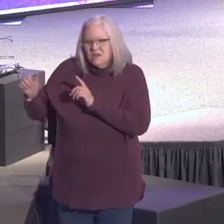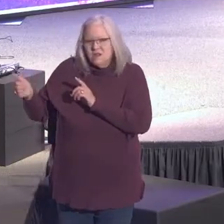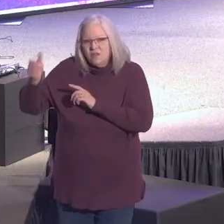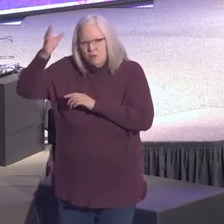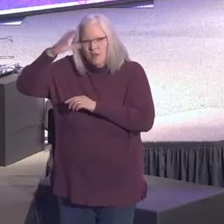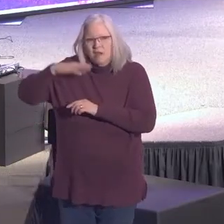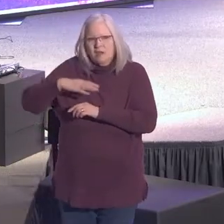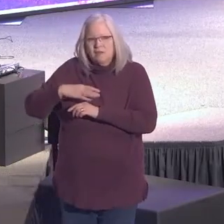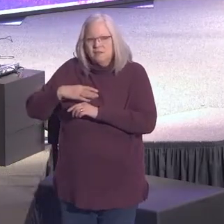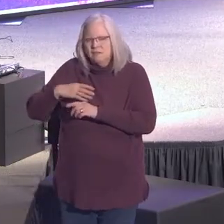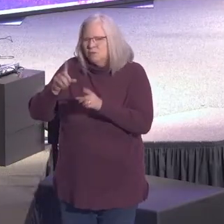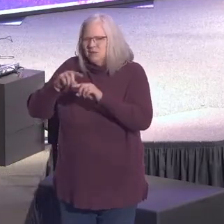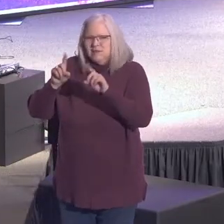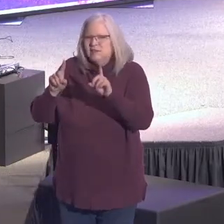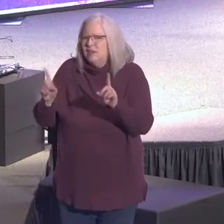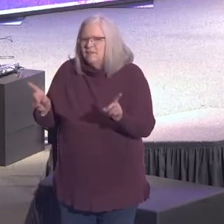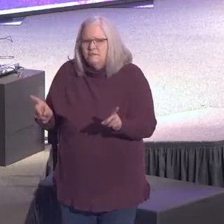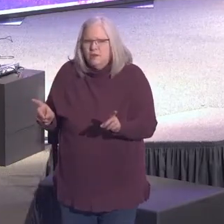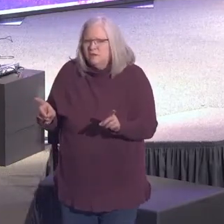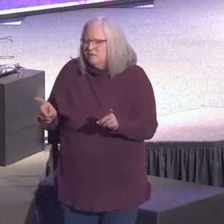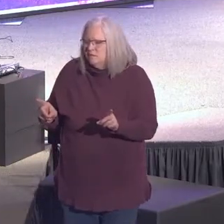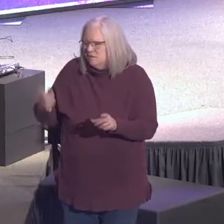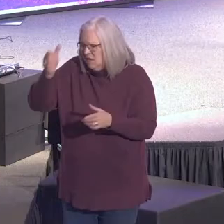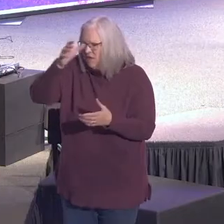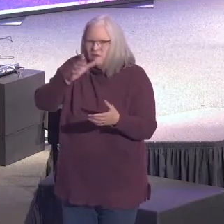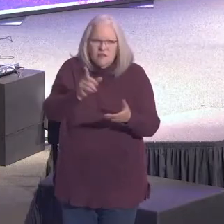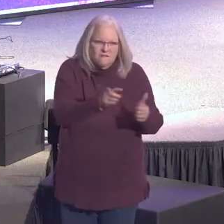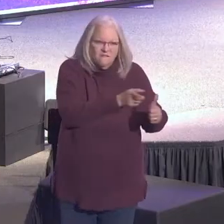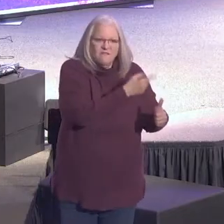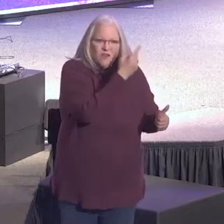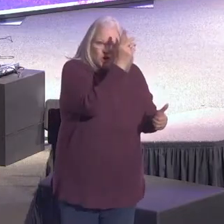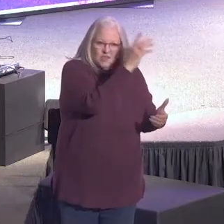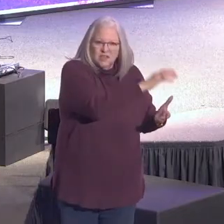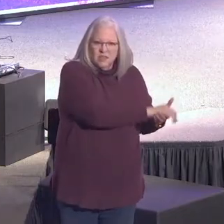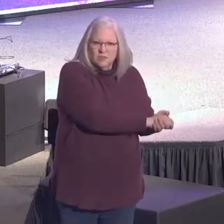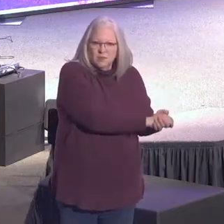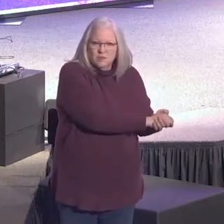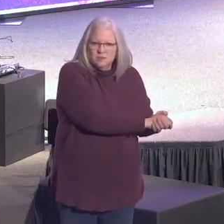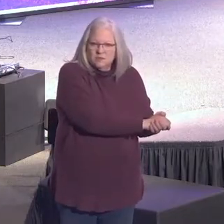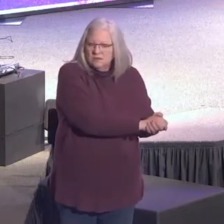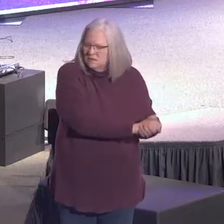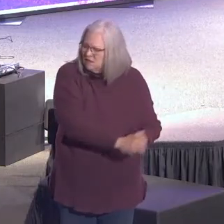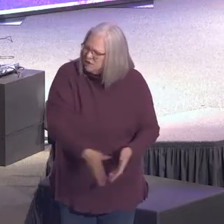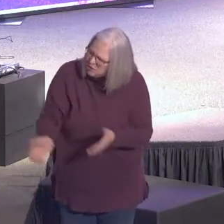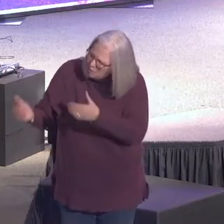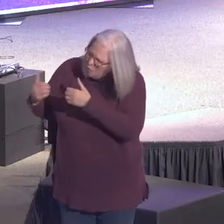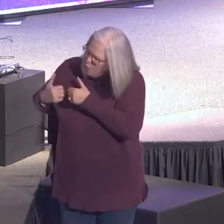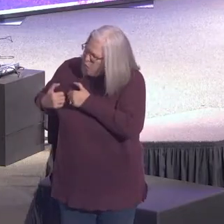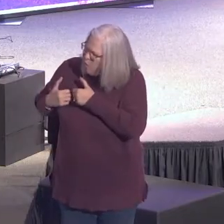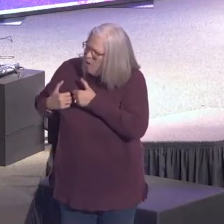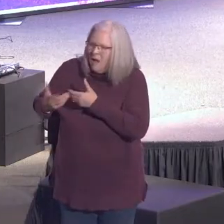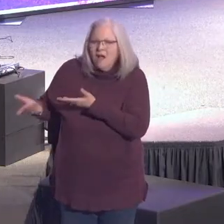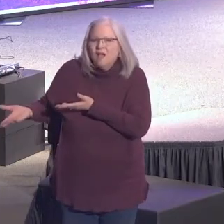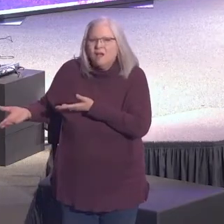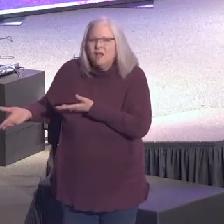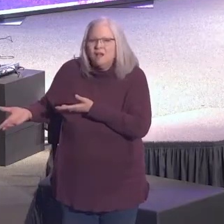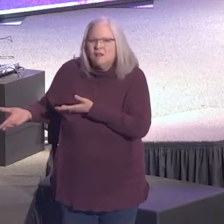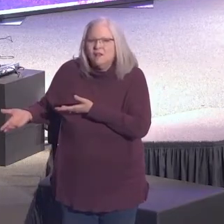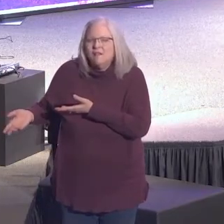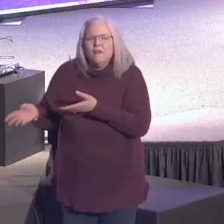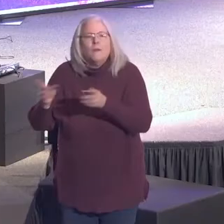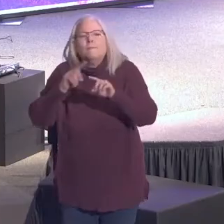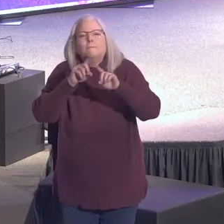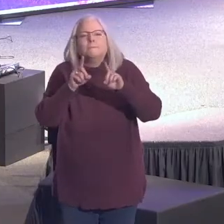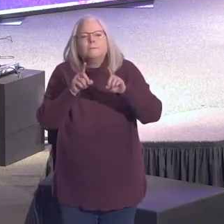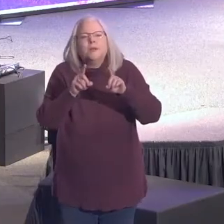first husband. She falls in love with this guy. But he treats her differently than the